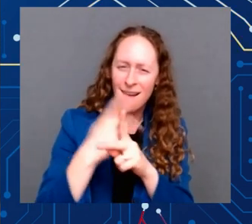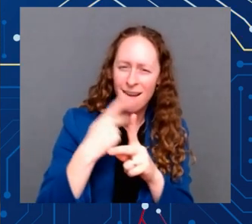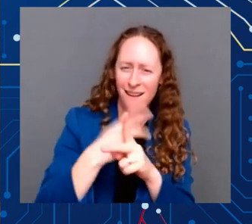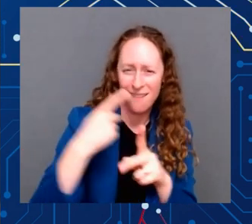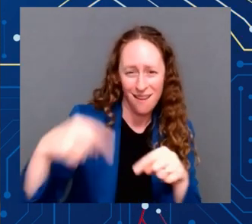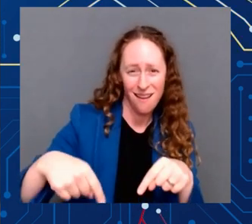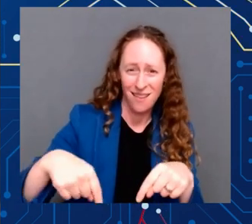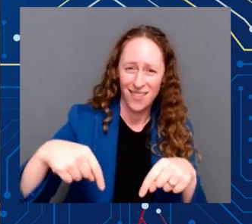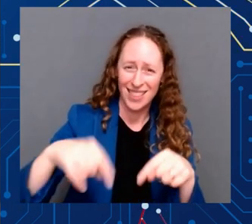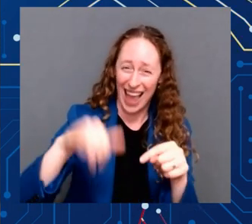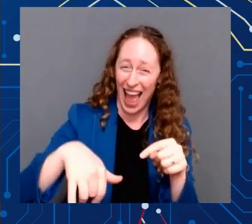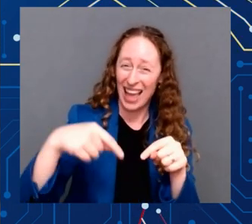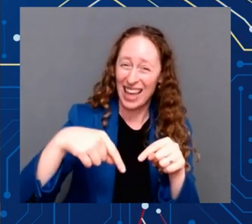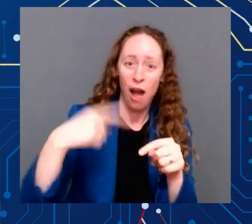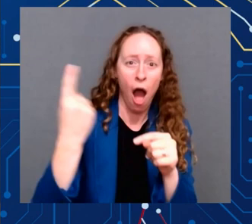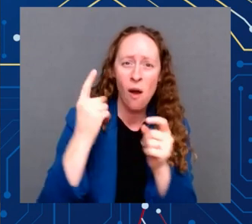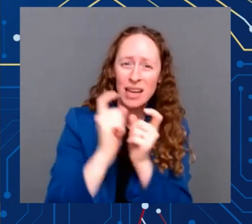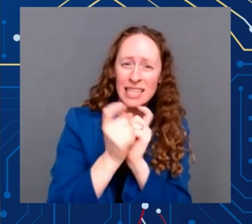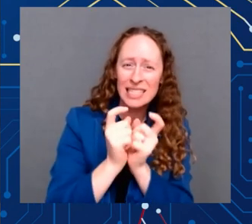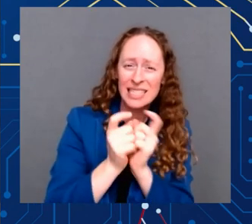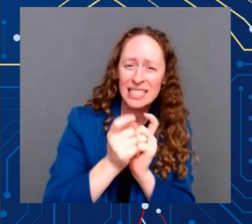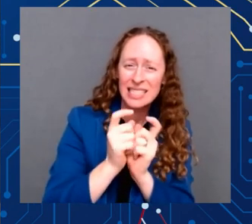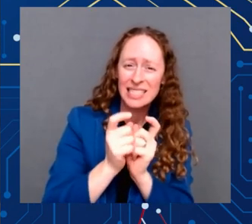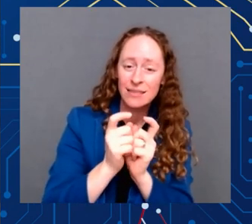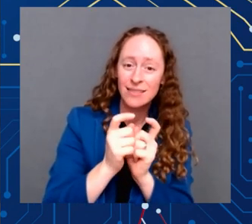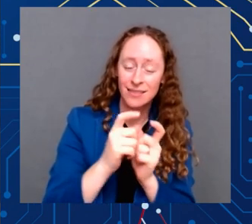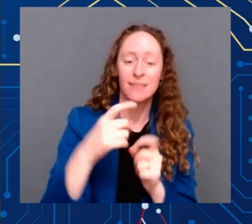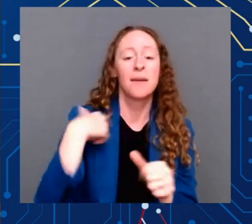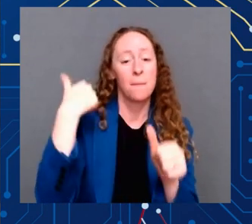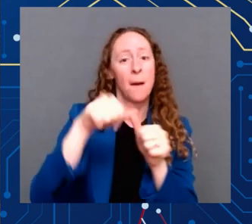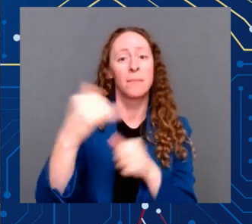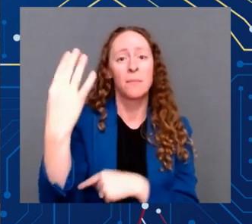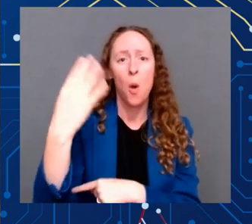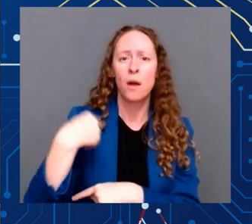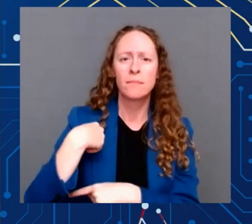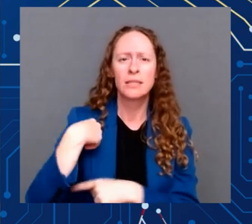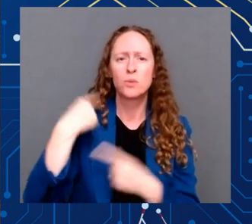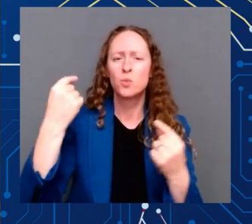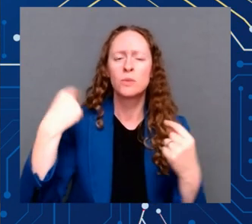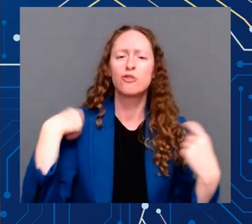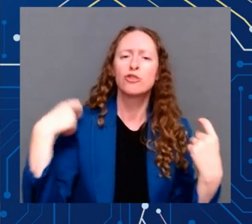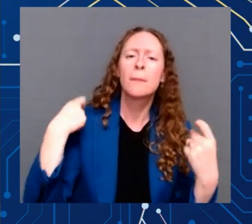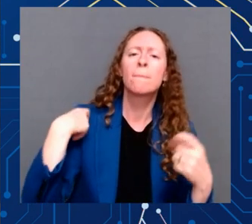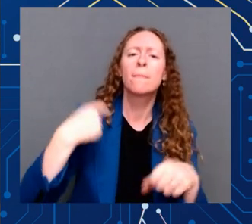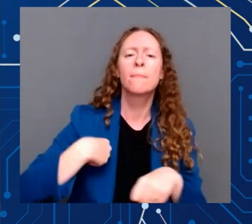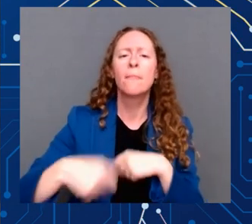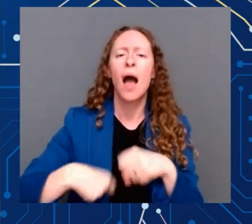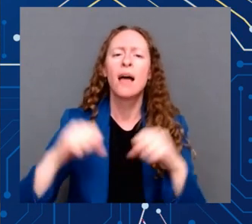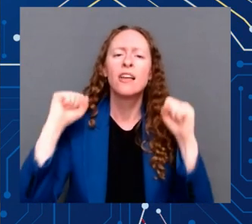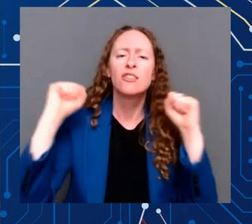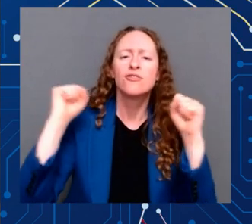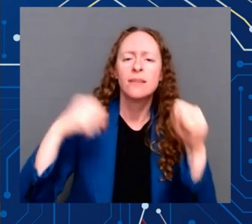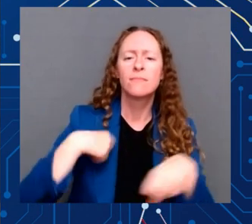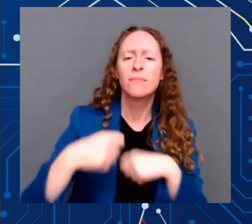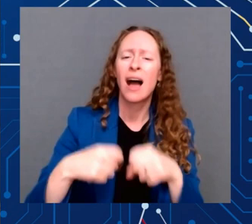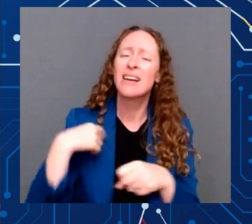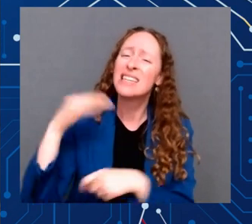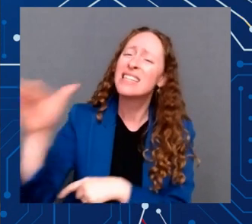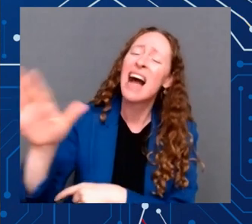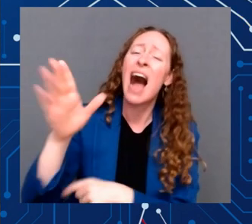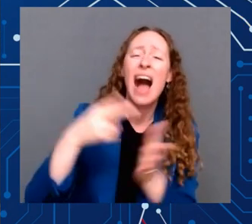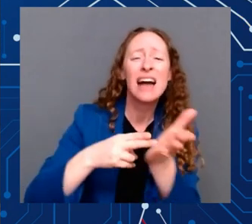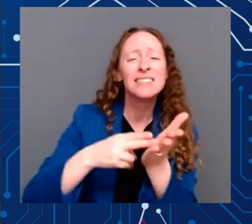Todd I believed America had to invest in science and research and I was passionate about this issue. He was passionate